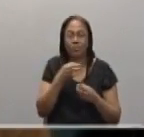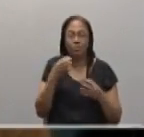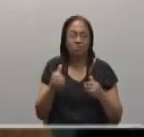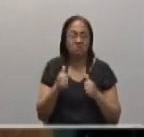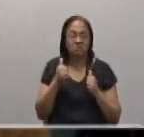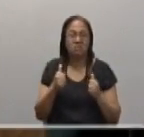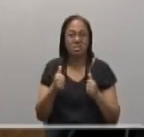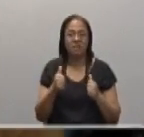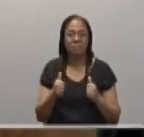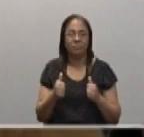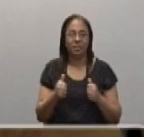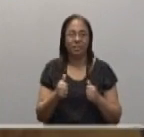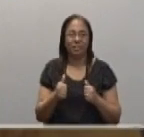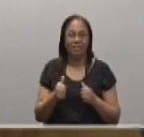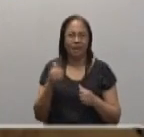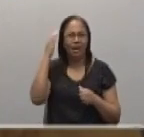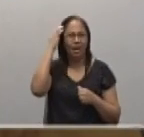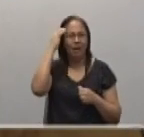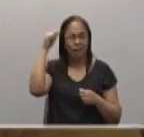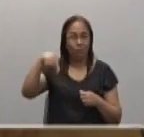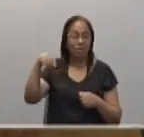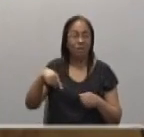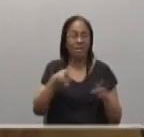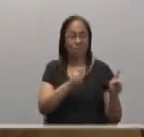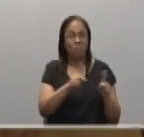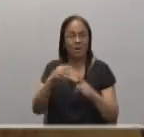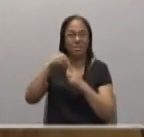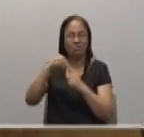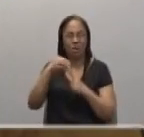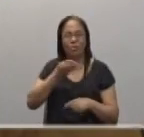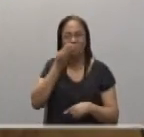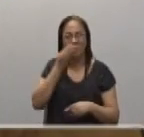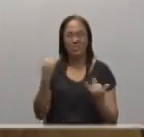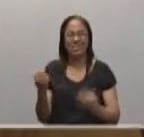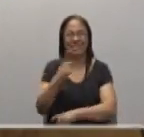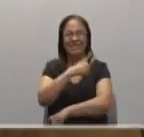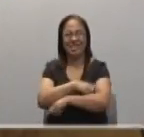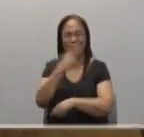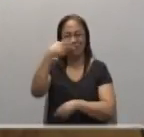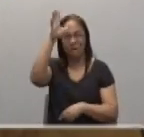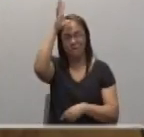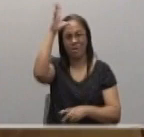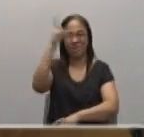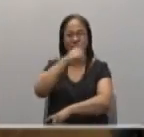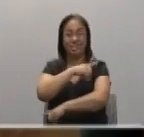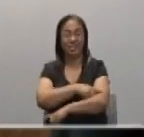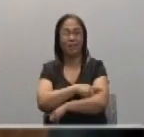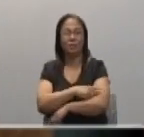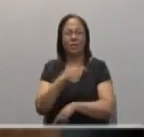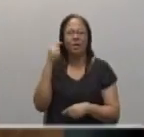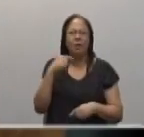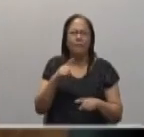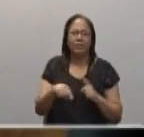that also Susanne downstairs are preparing a special breakfast today, you know, for Father's Day. I think